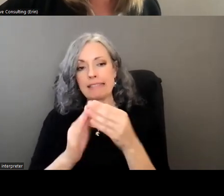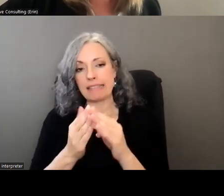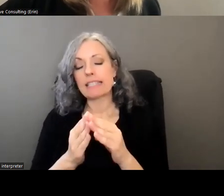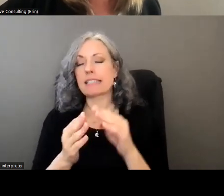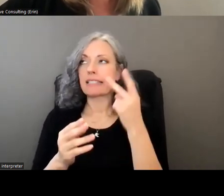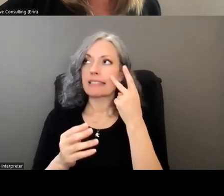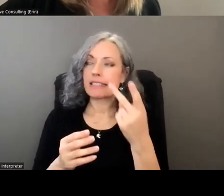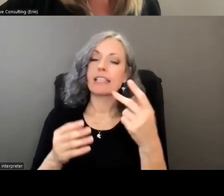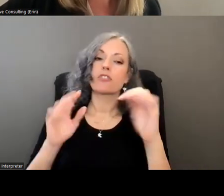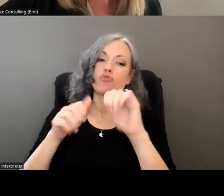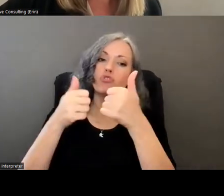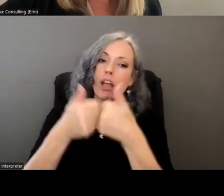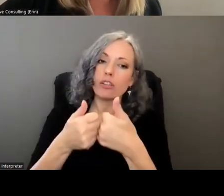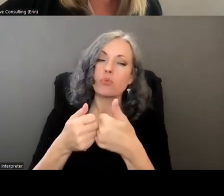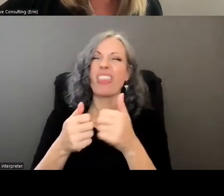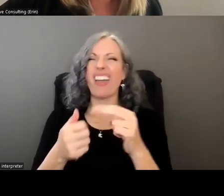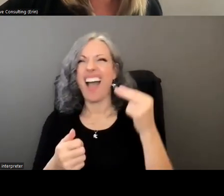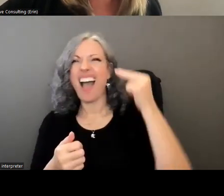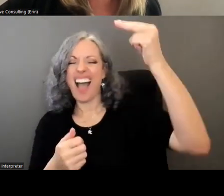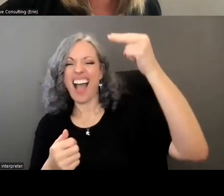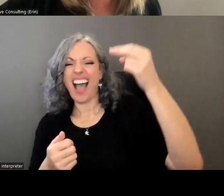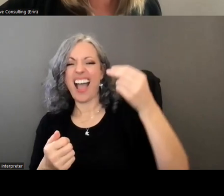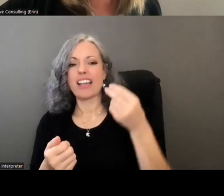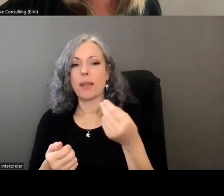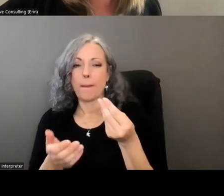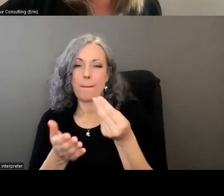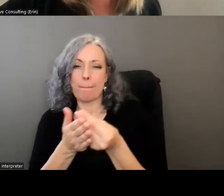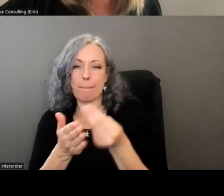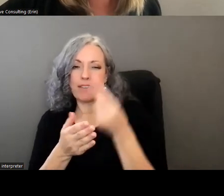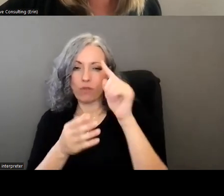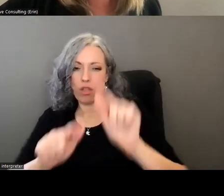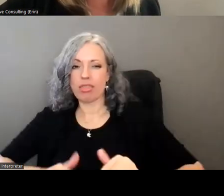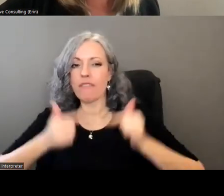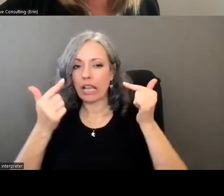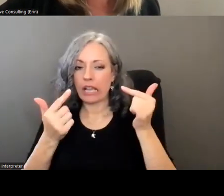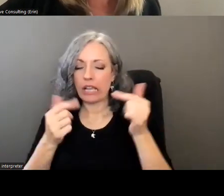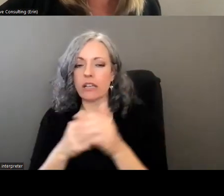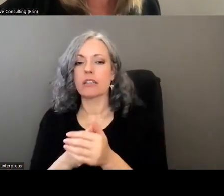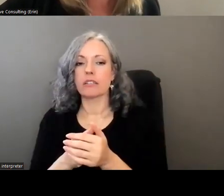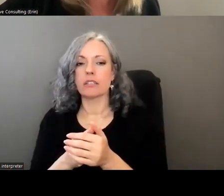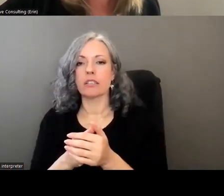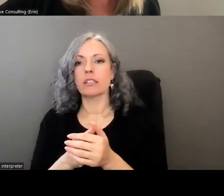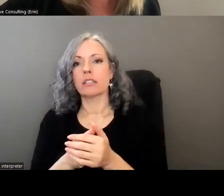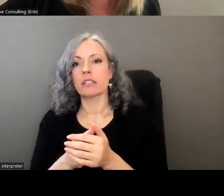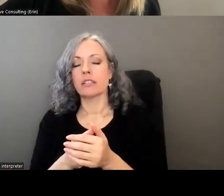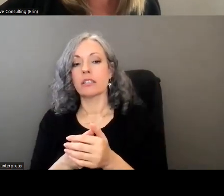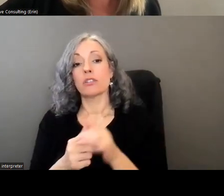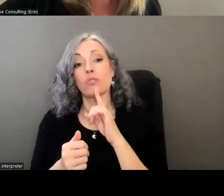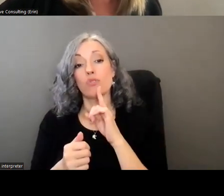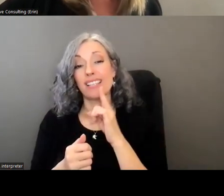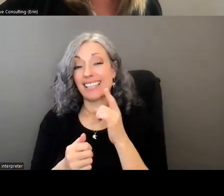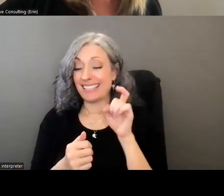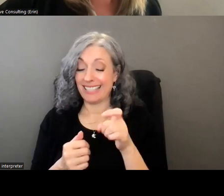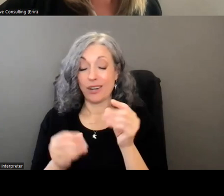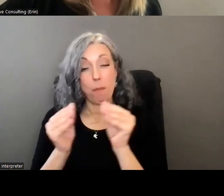primarily with increased cost of living resulting in limited financial liquidity for the consumers they serve and consequently greater service needs